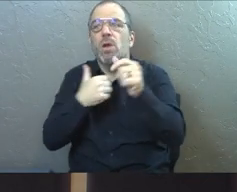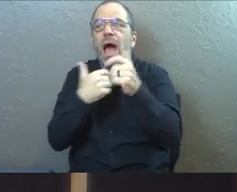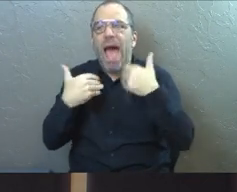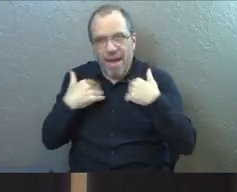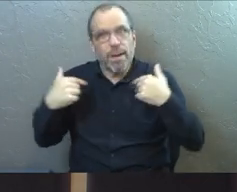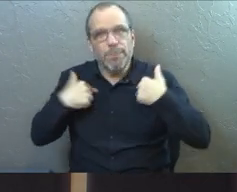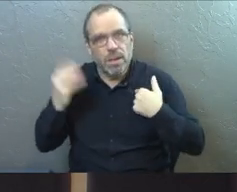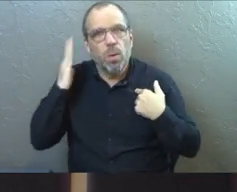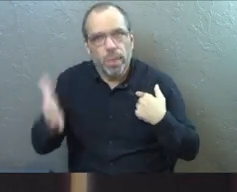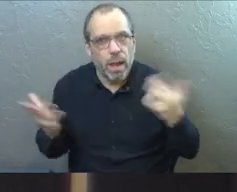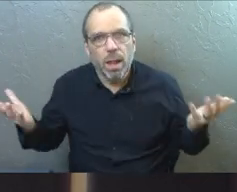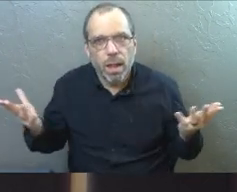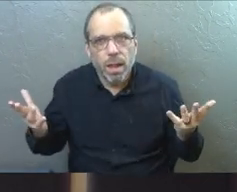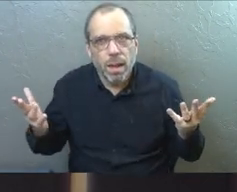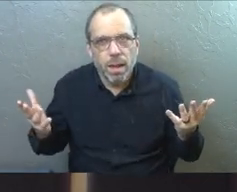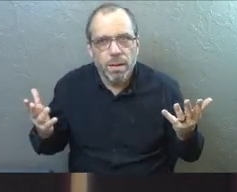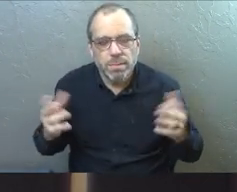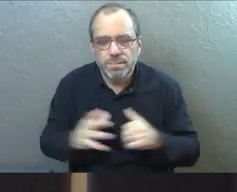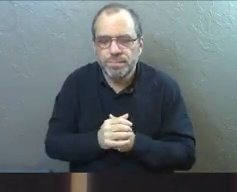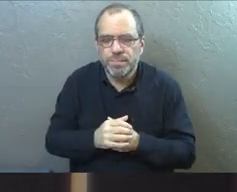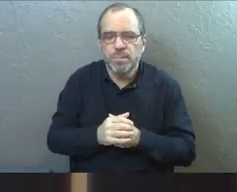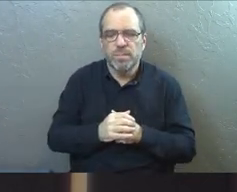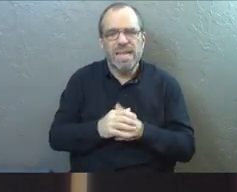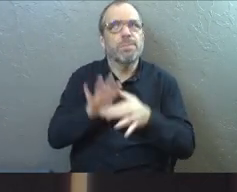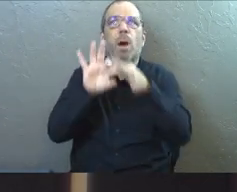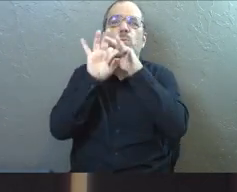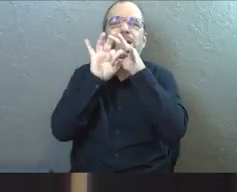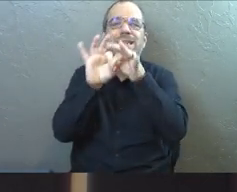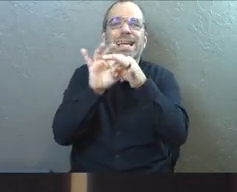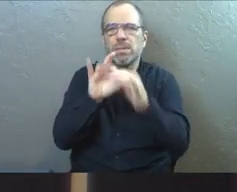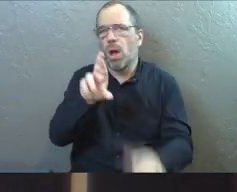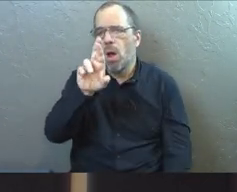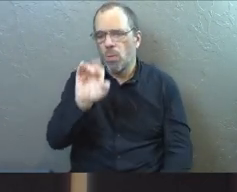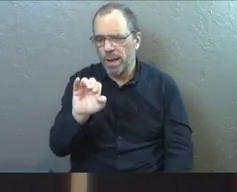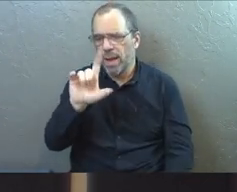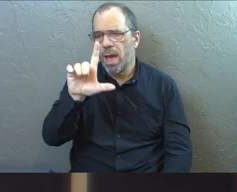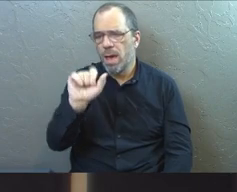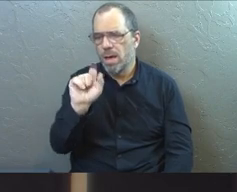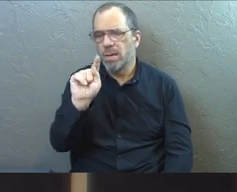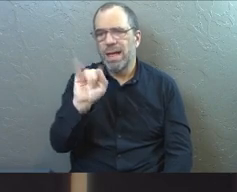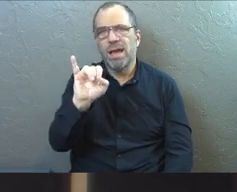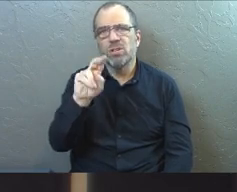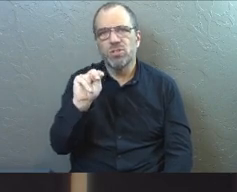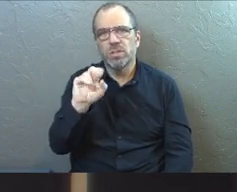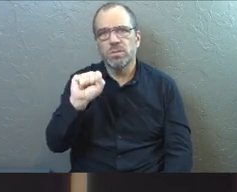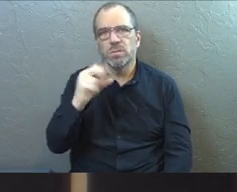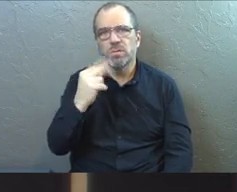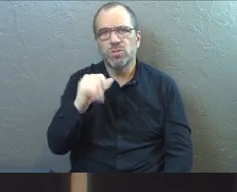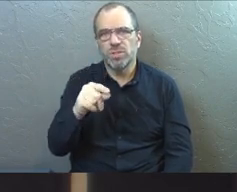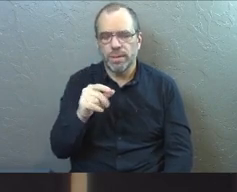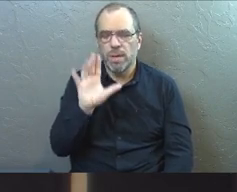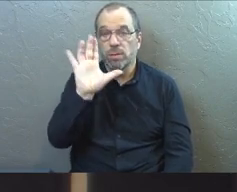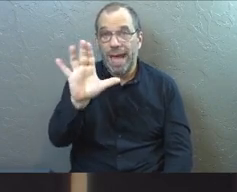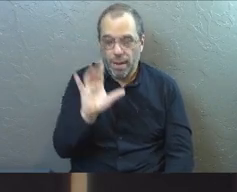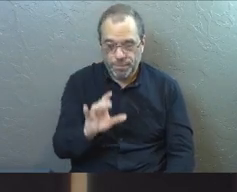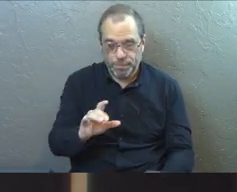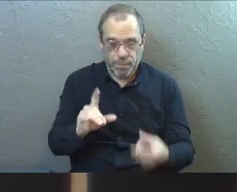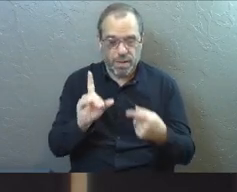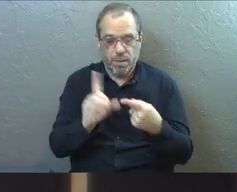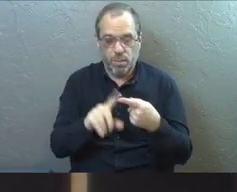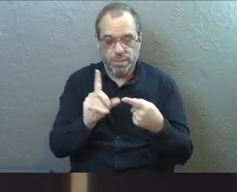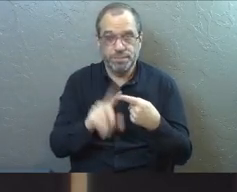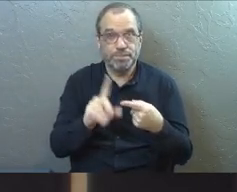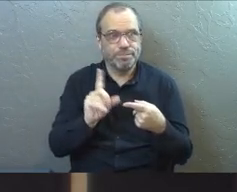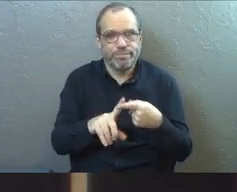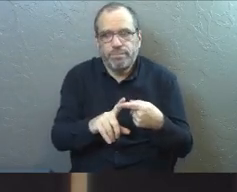world. If you follow, you will have that light. It's about relationship. Be close to Jesus. But the first thing that we're going to dive into is